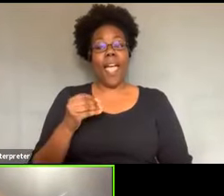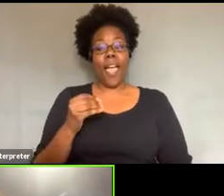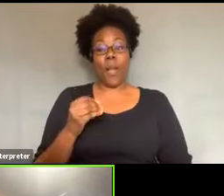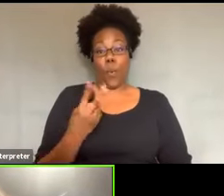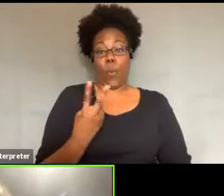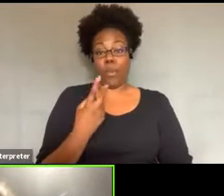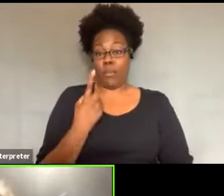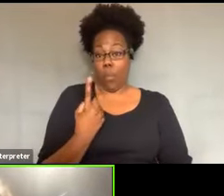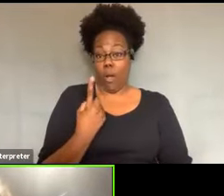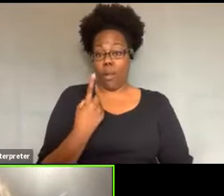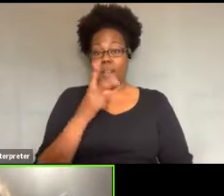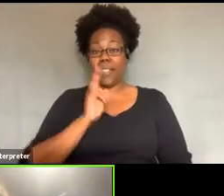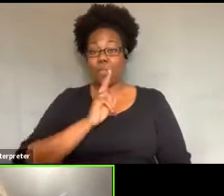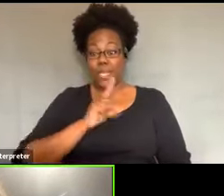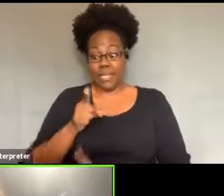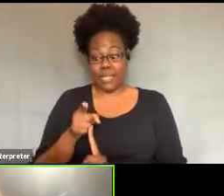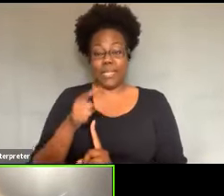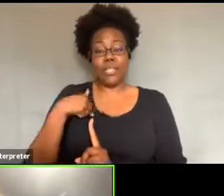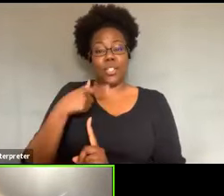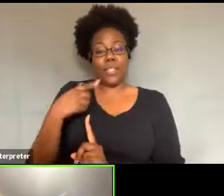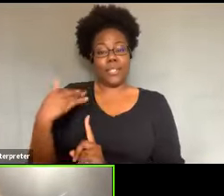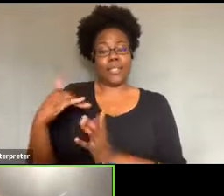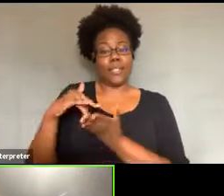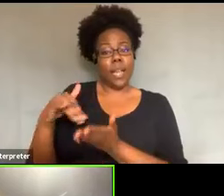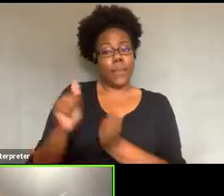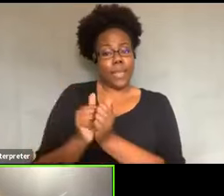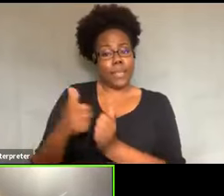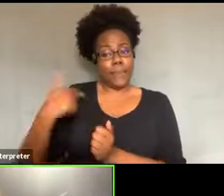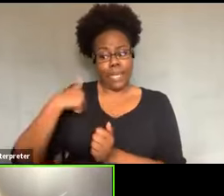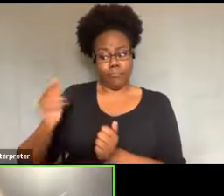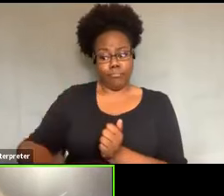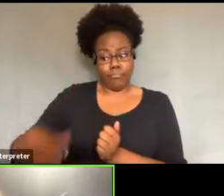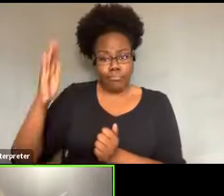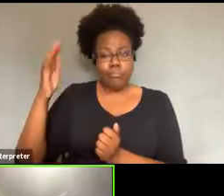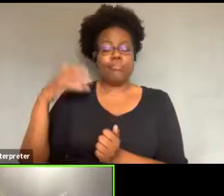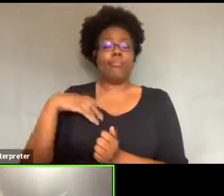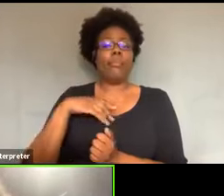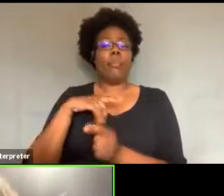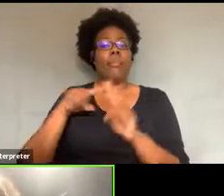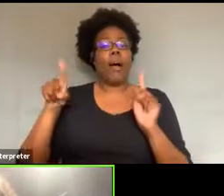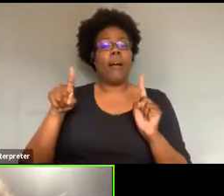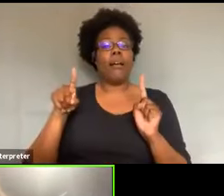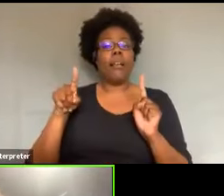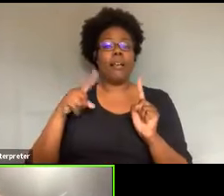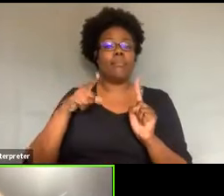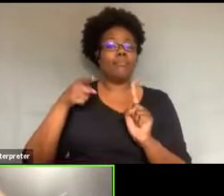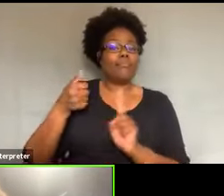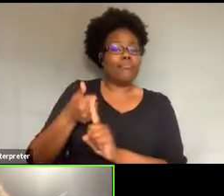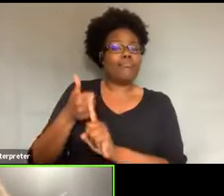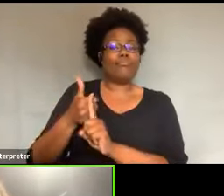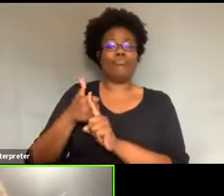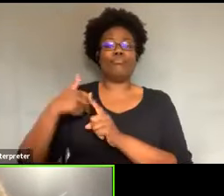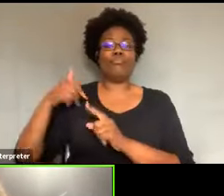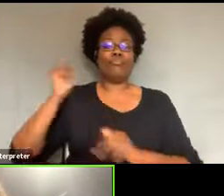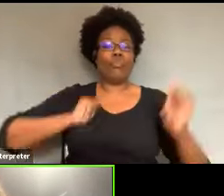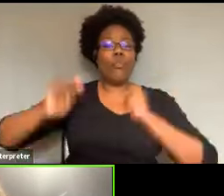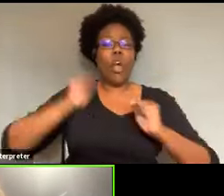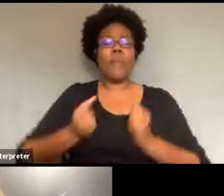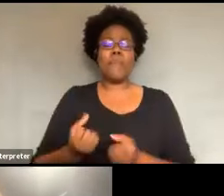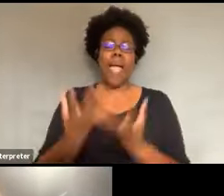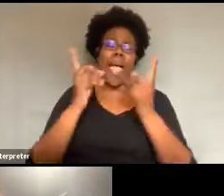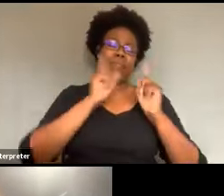that not only studied with me as a child, but they performed in numerous Juneteenth celebrations.